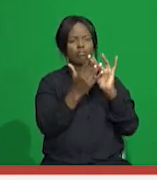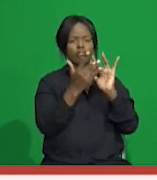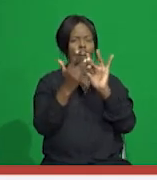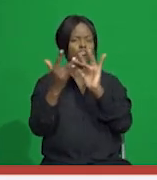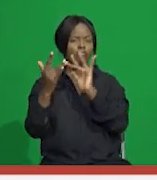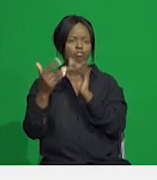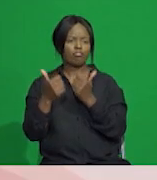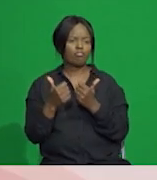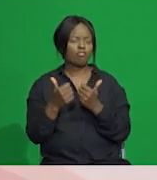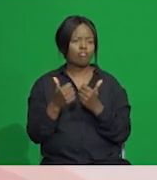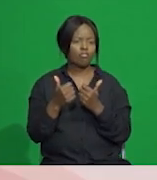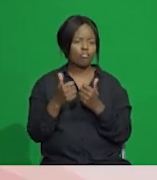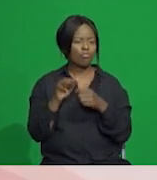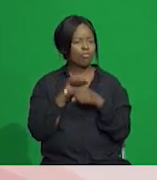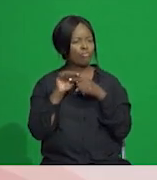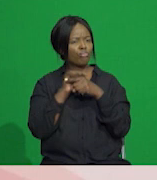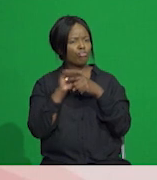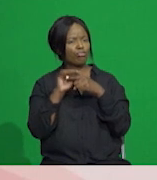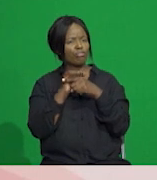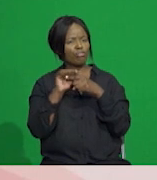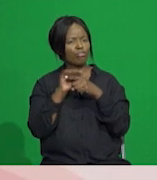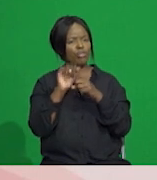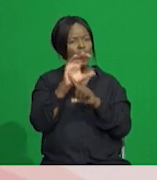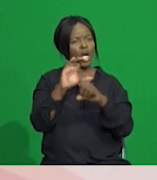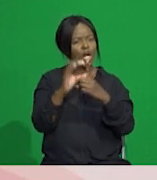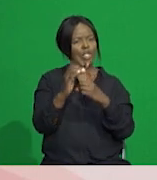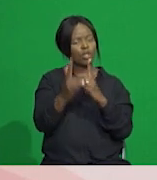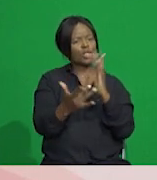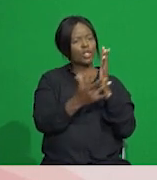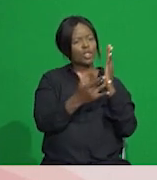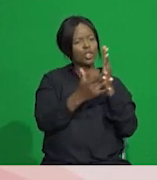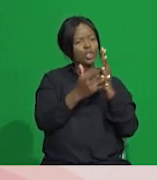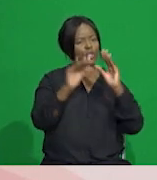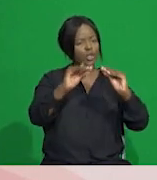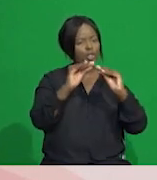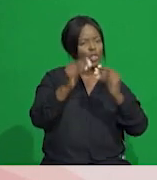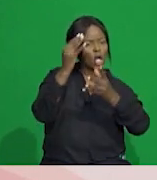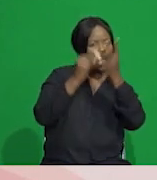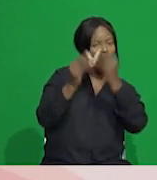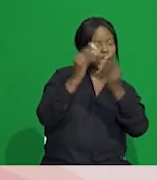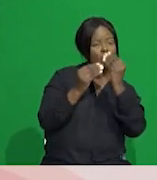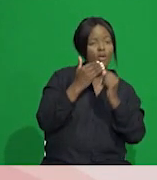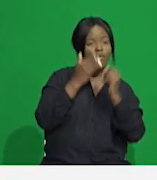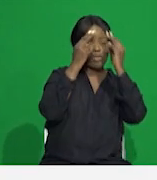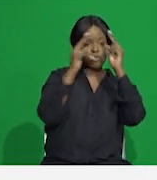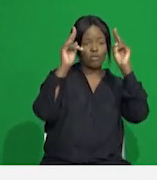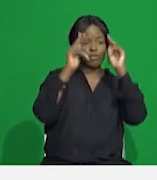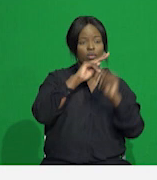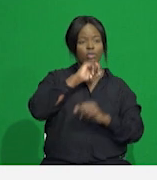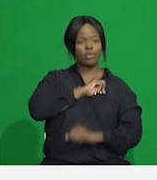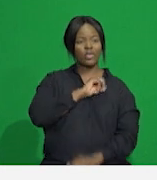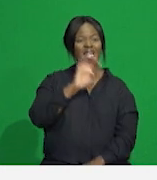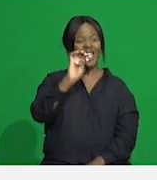solidify the practices and develop the culture of technology-enhanced teaching and learning, the UKZN eLearning